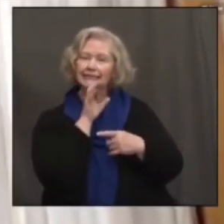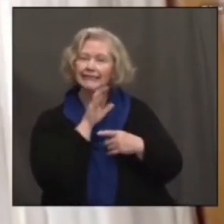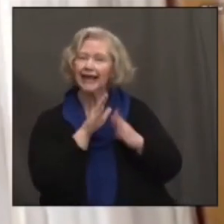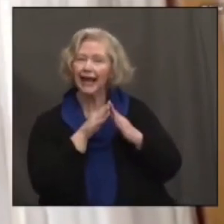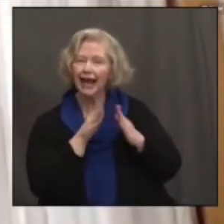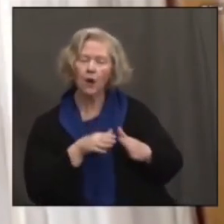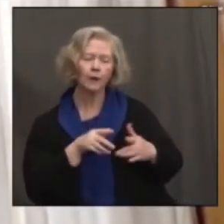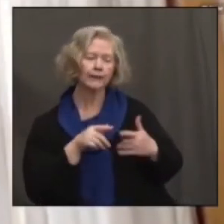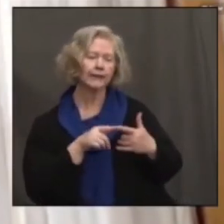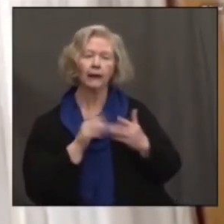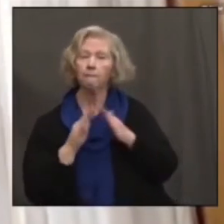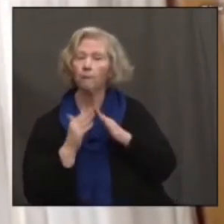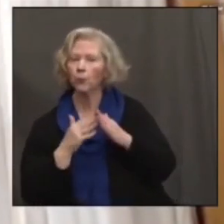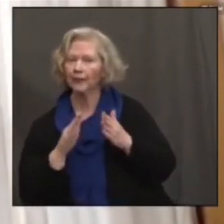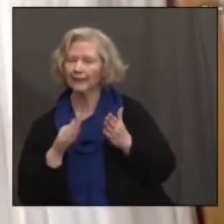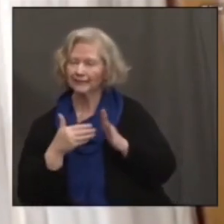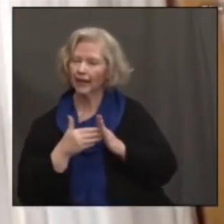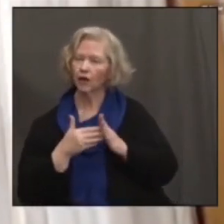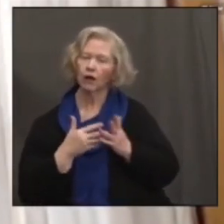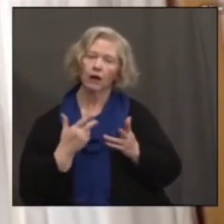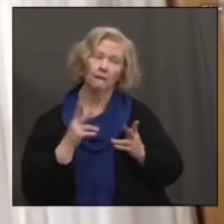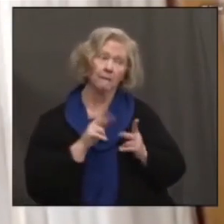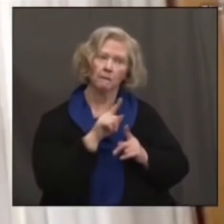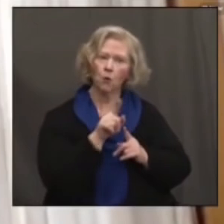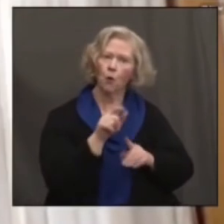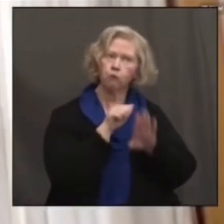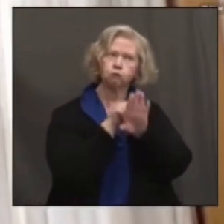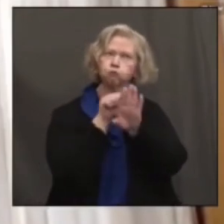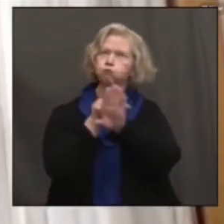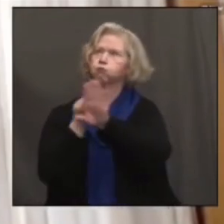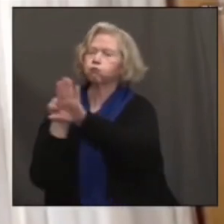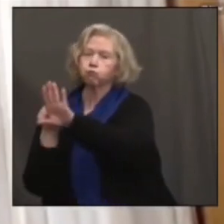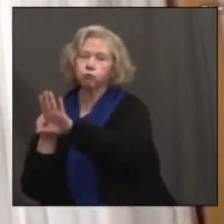More and more people now literally canvassing, going door to door.